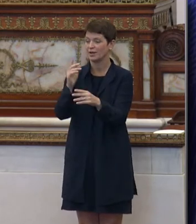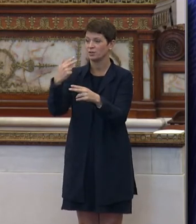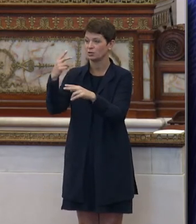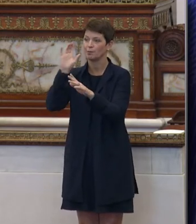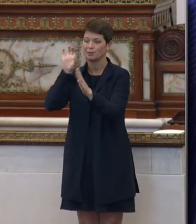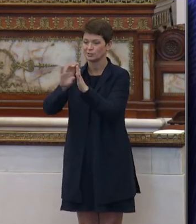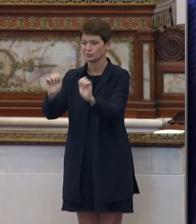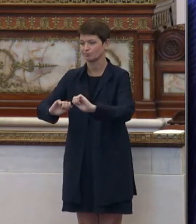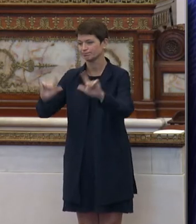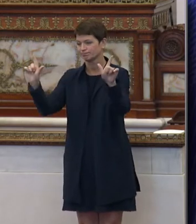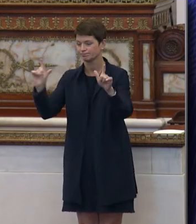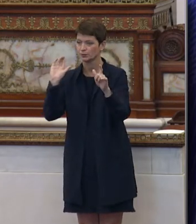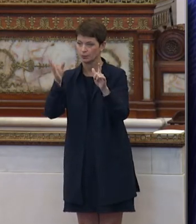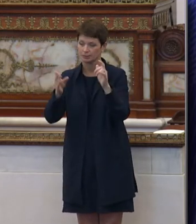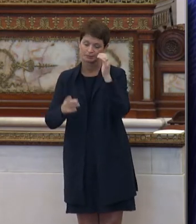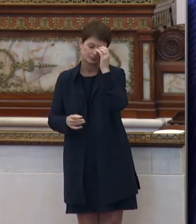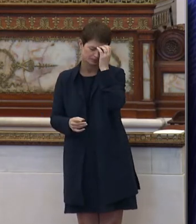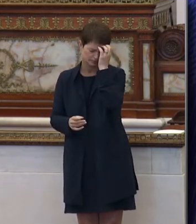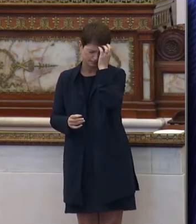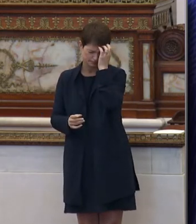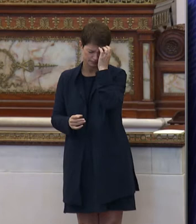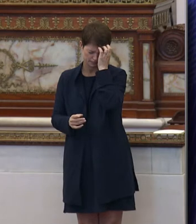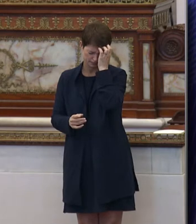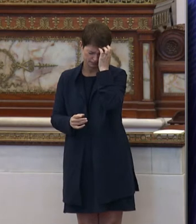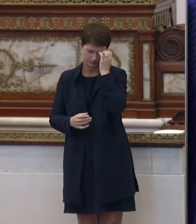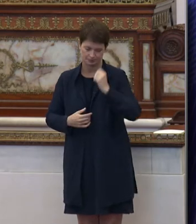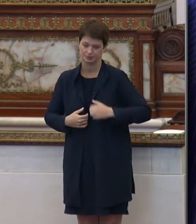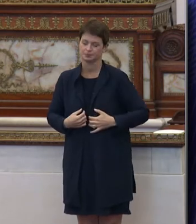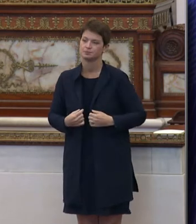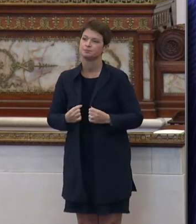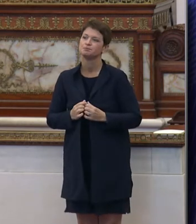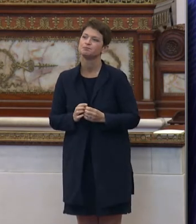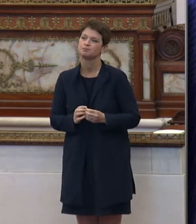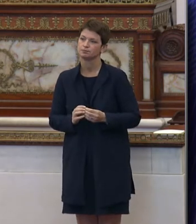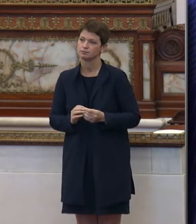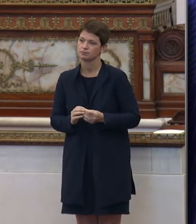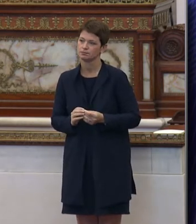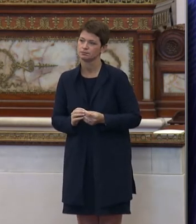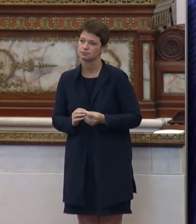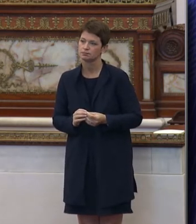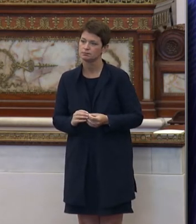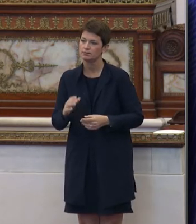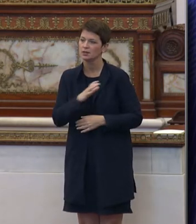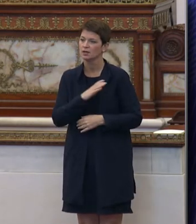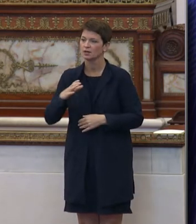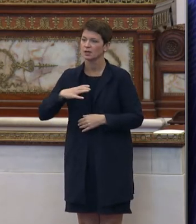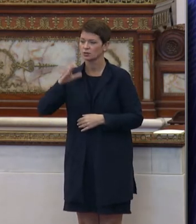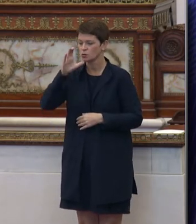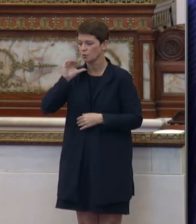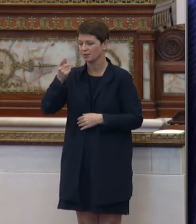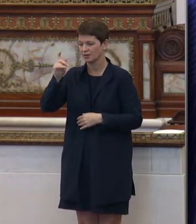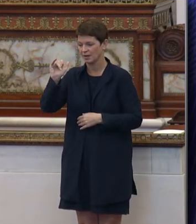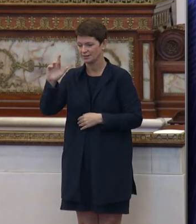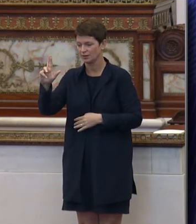responding so that your image will be displayed on screen when you speak. Councilmember Gauthier.